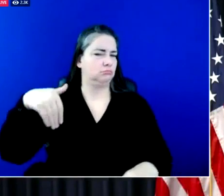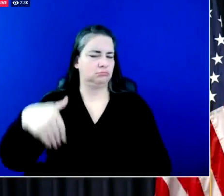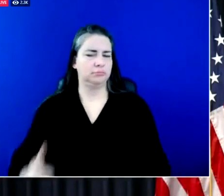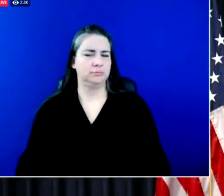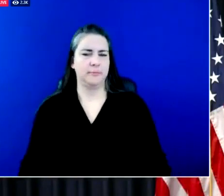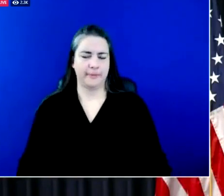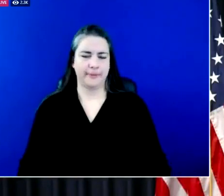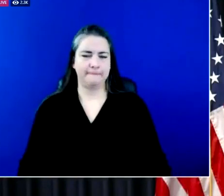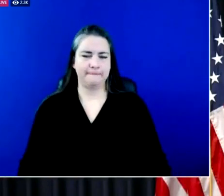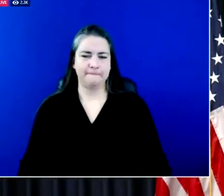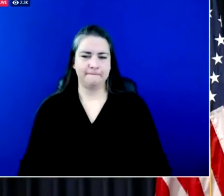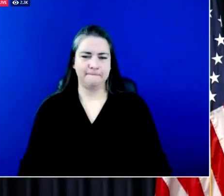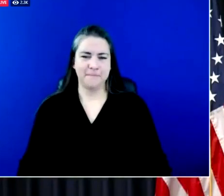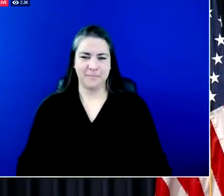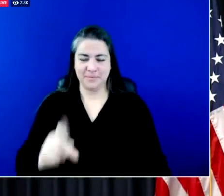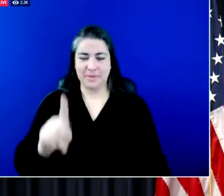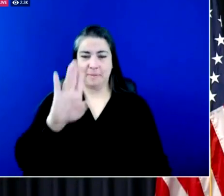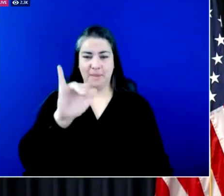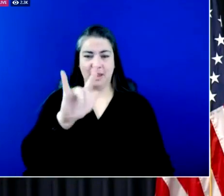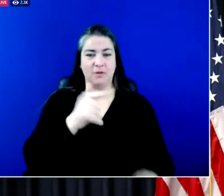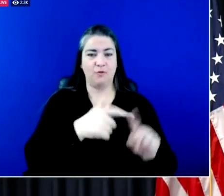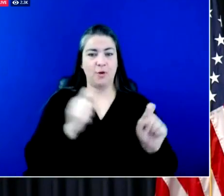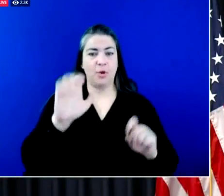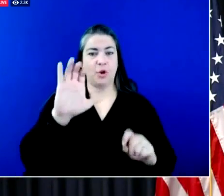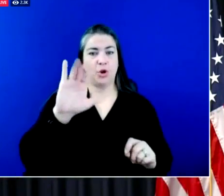all right billy coben from the courier journal